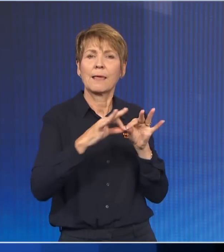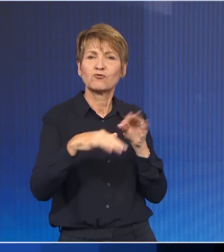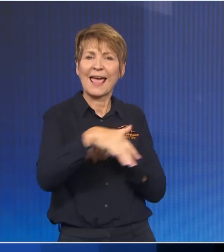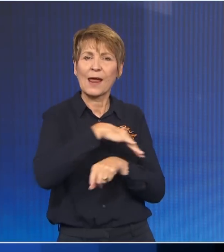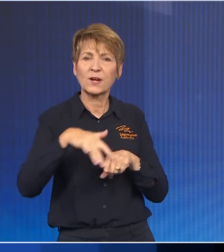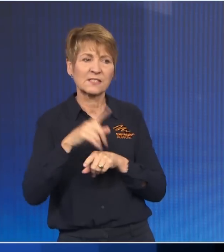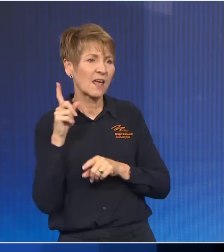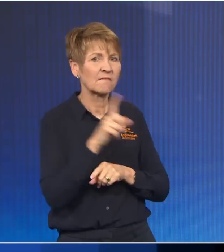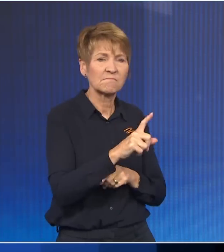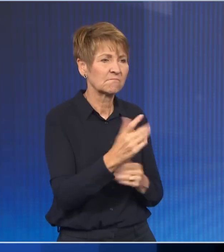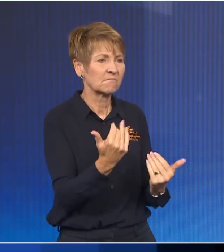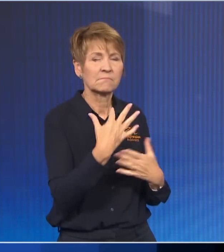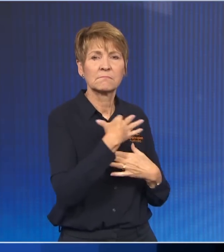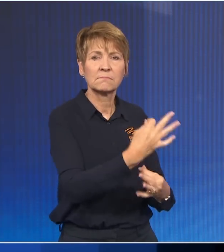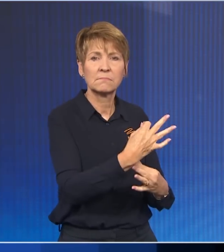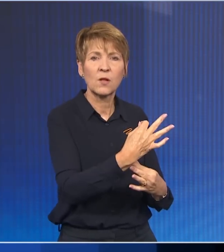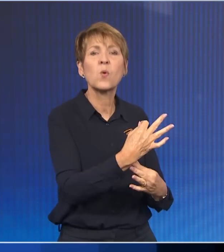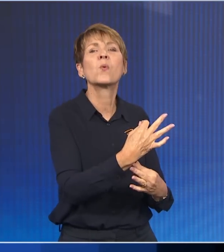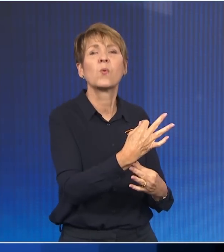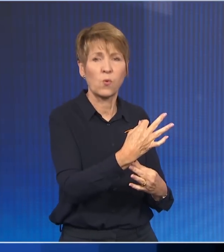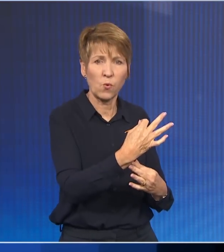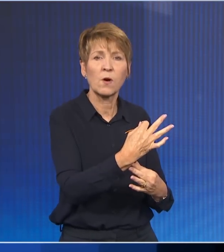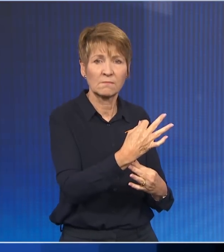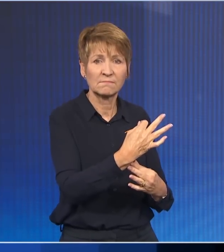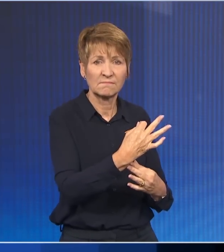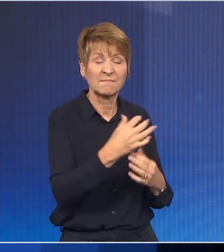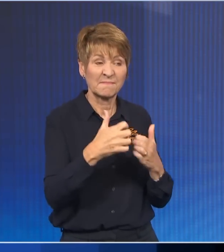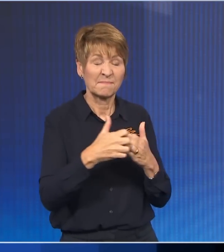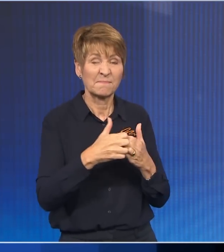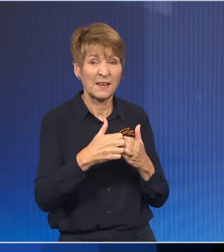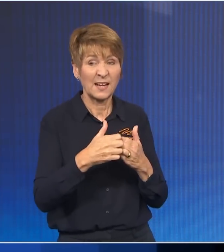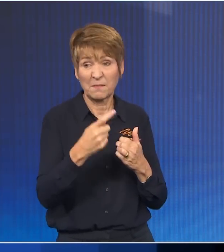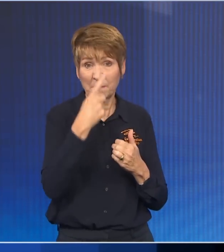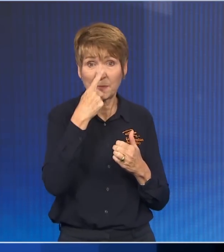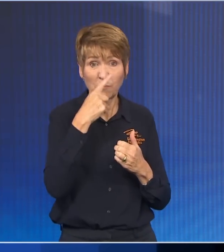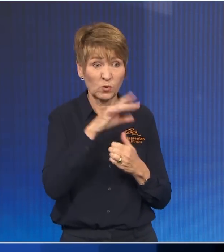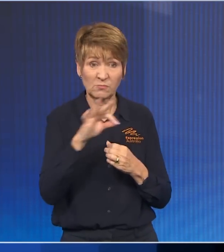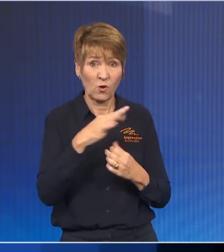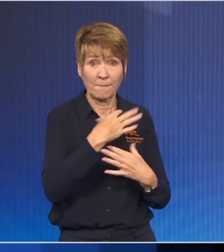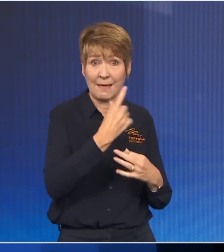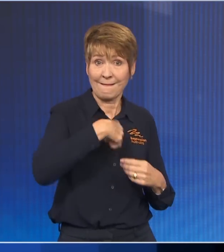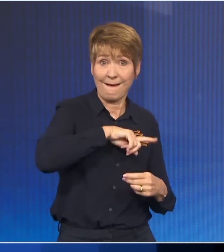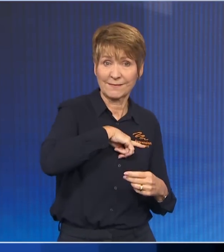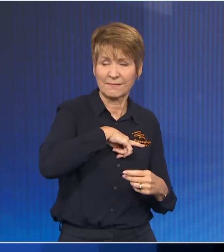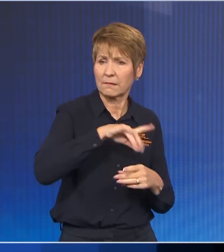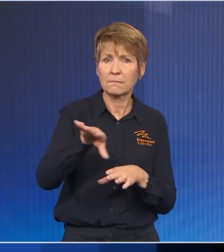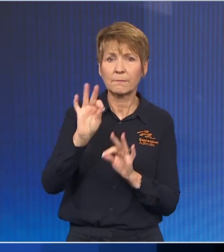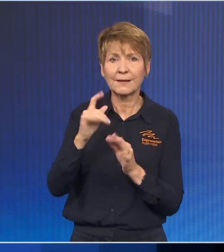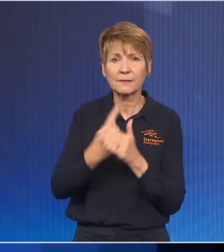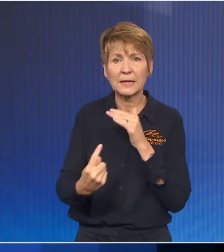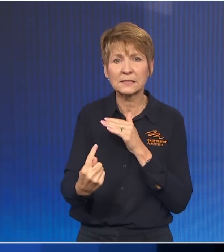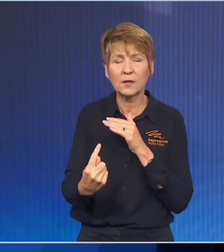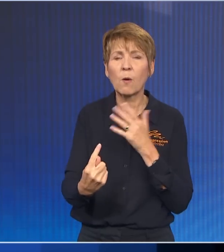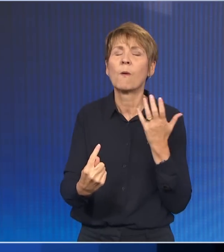the Liberal Party vote has transferred in many cases to those independents. CURTAN is still a very, very tight race. And